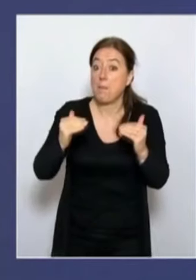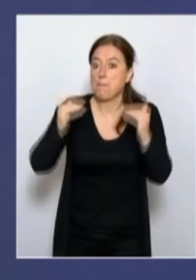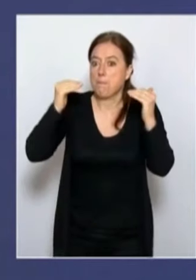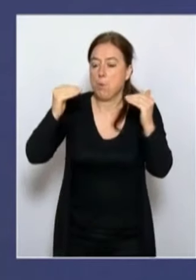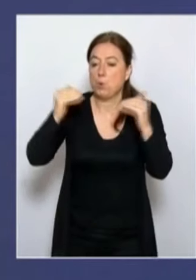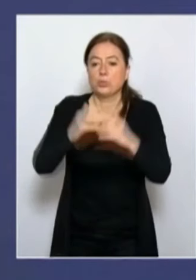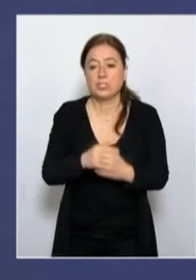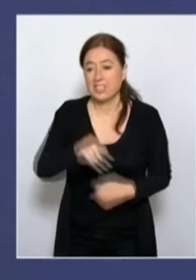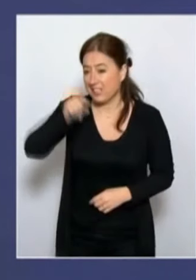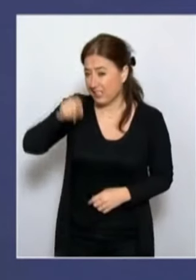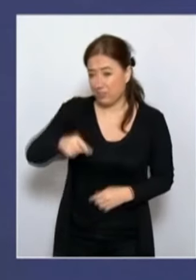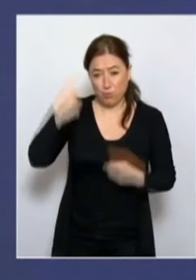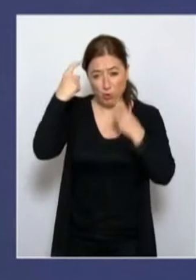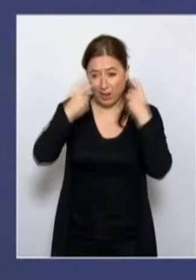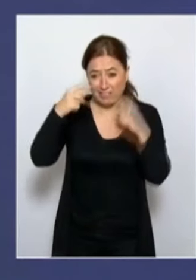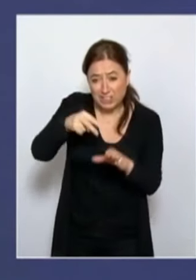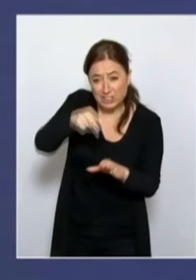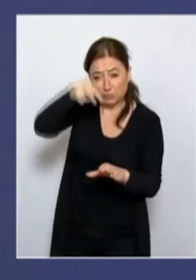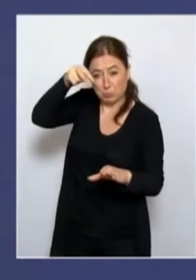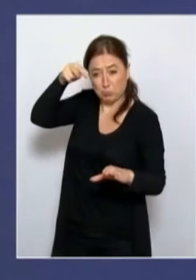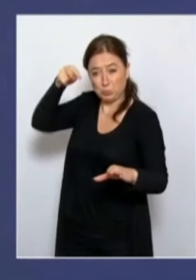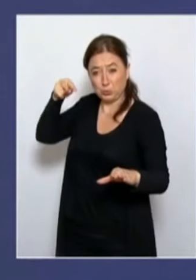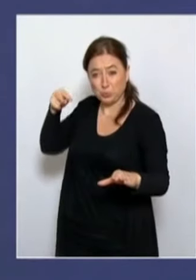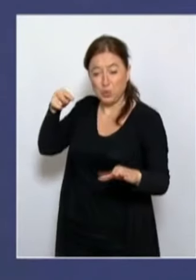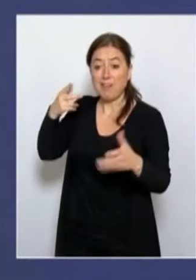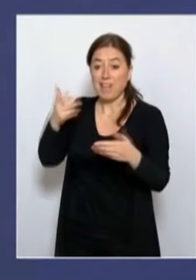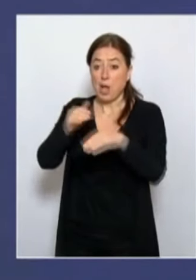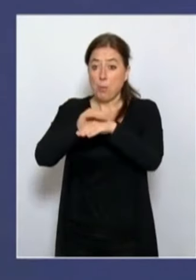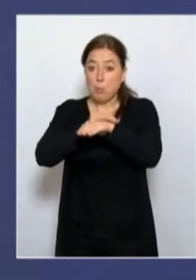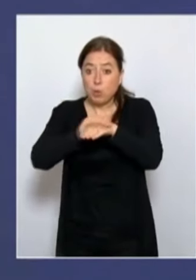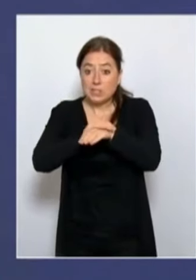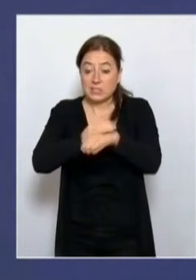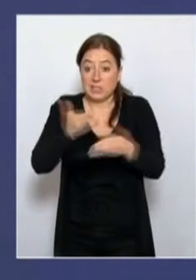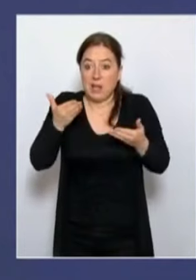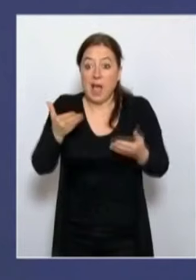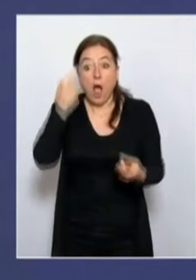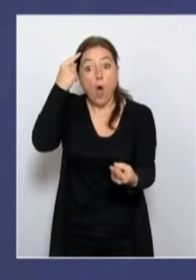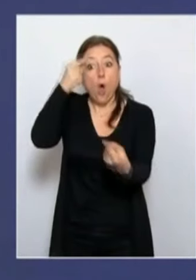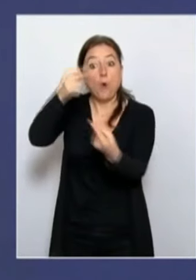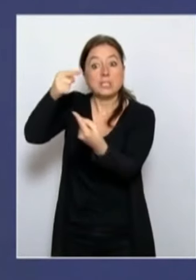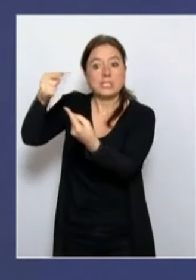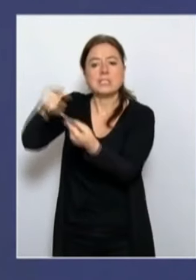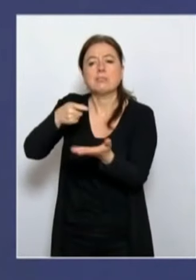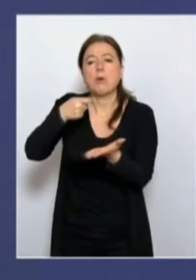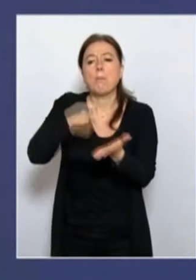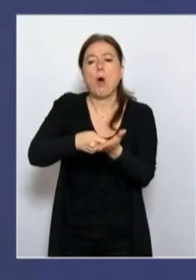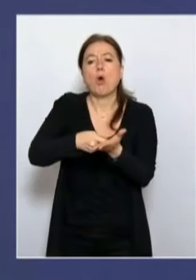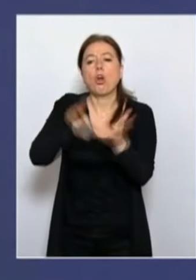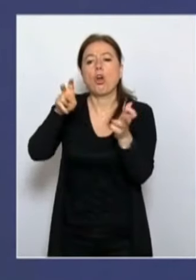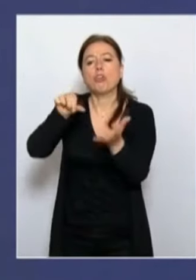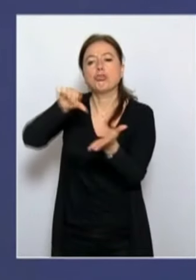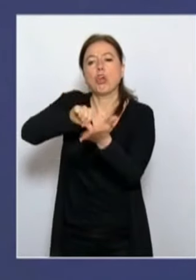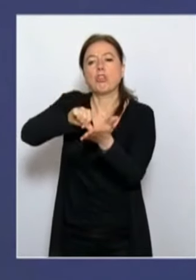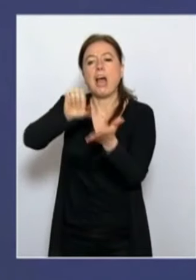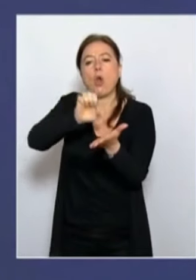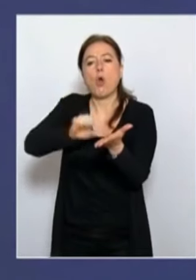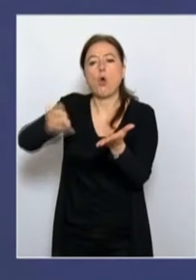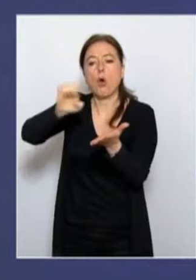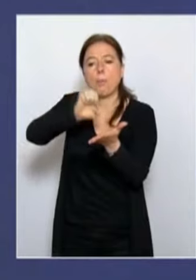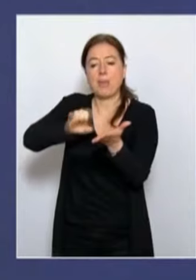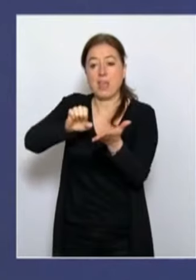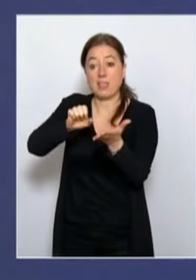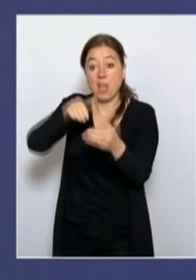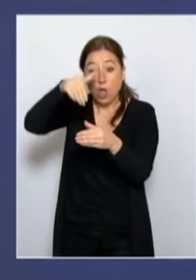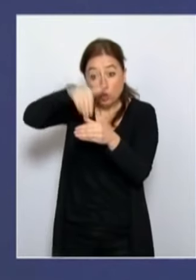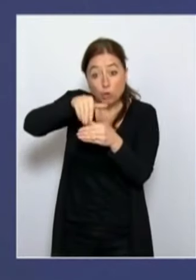So we really need to discuss this at a theoretical and political level to see what